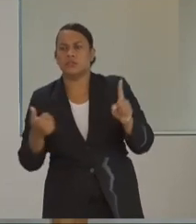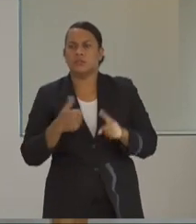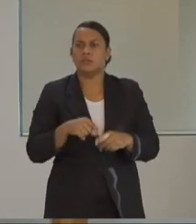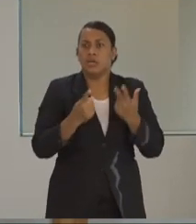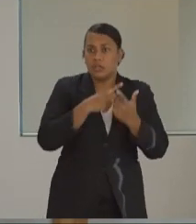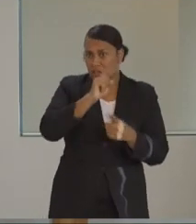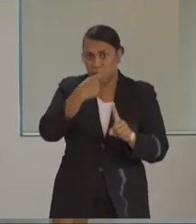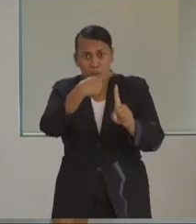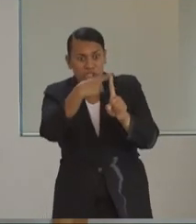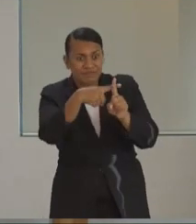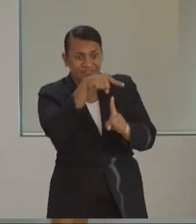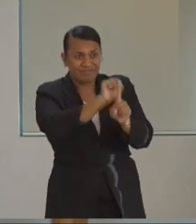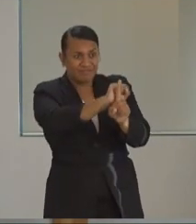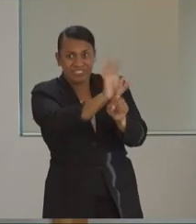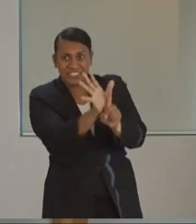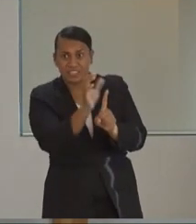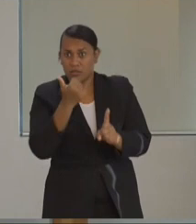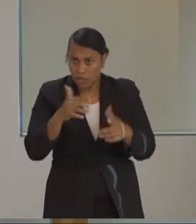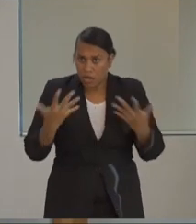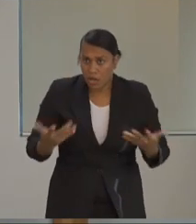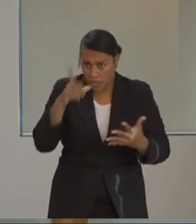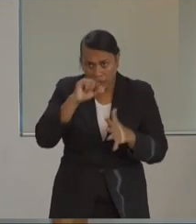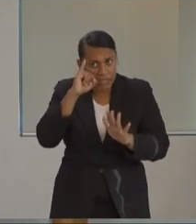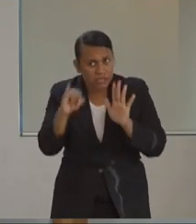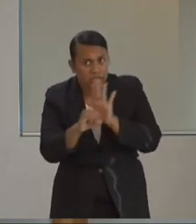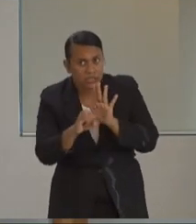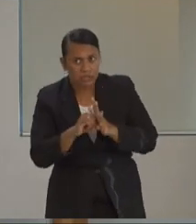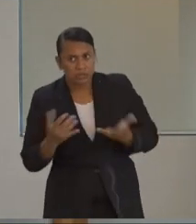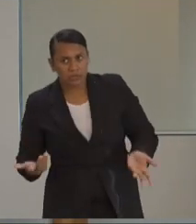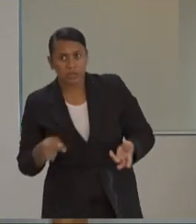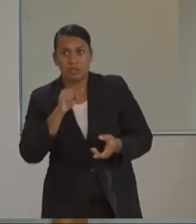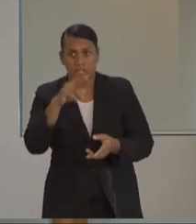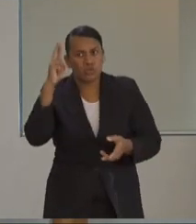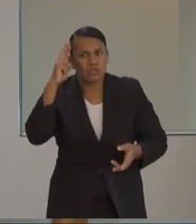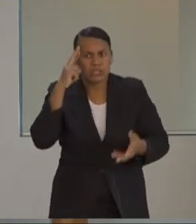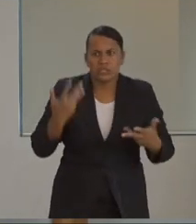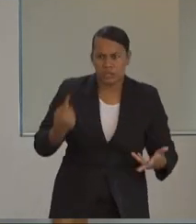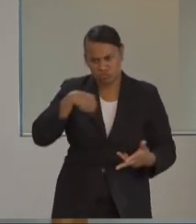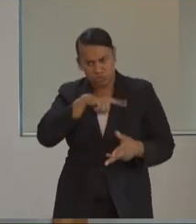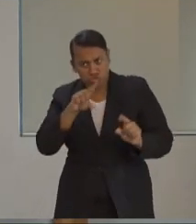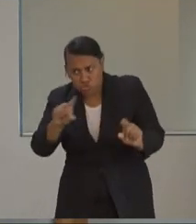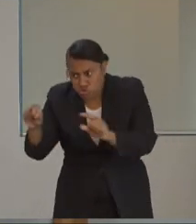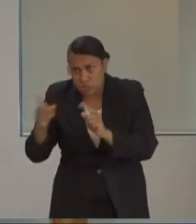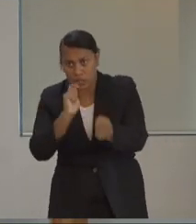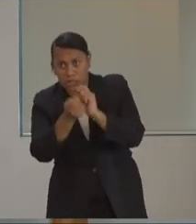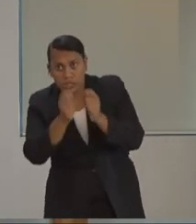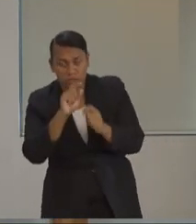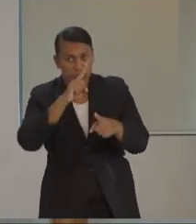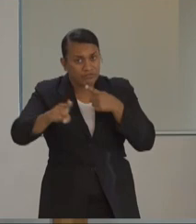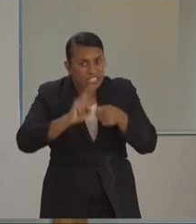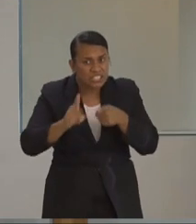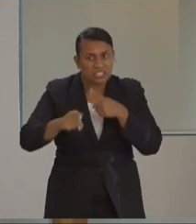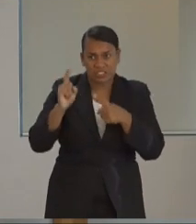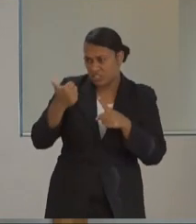by now. And that's exactly the reason why we are able to do the testing. That is actually the reason why the strategy has been the close contacts have